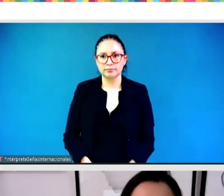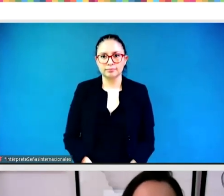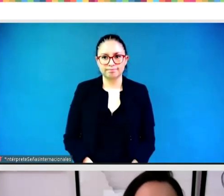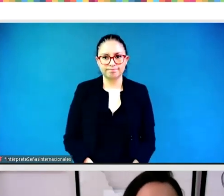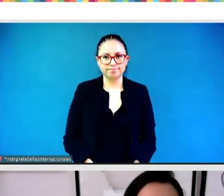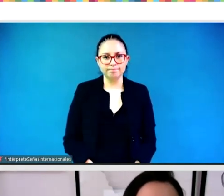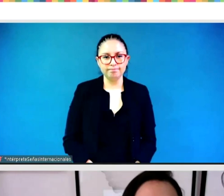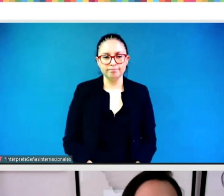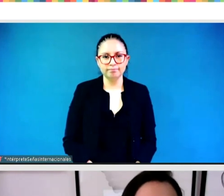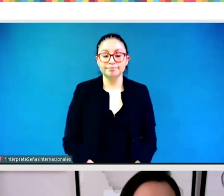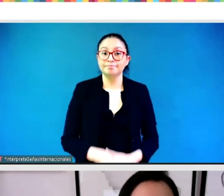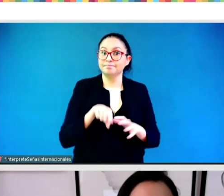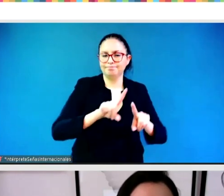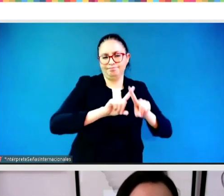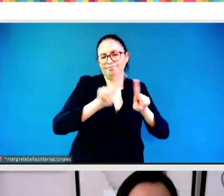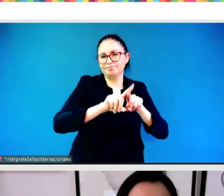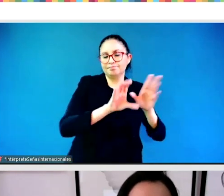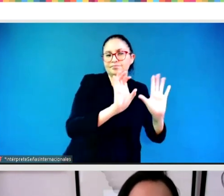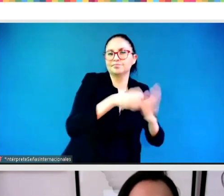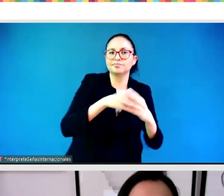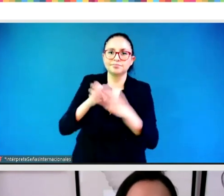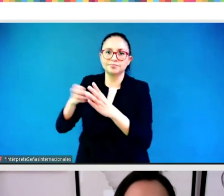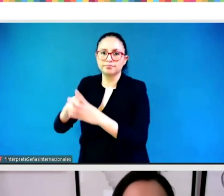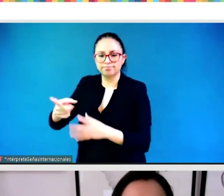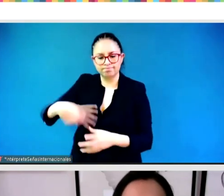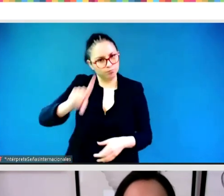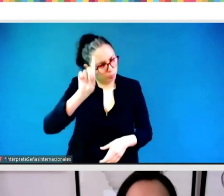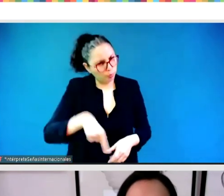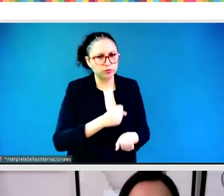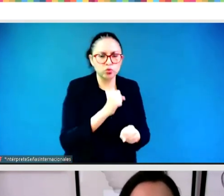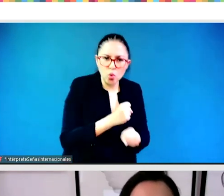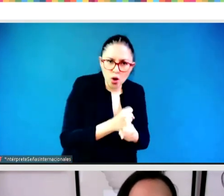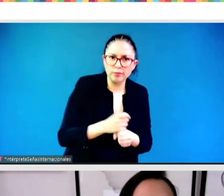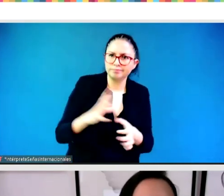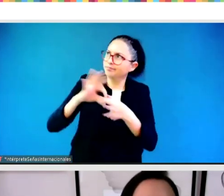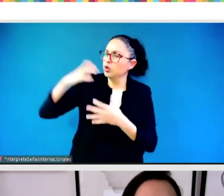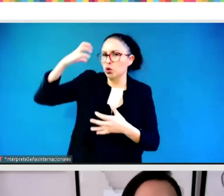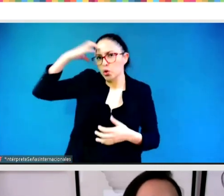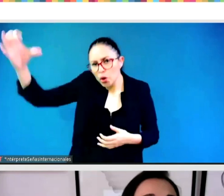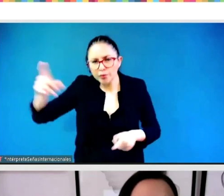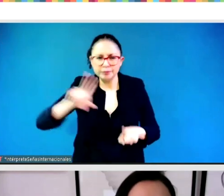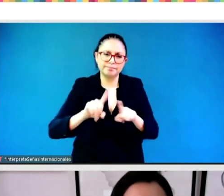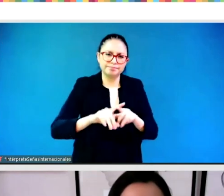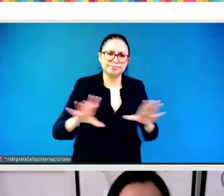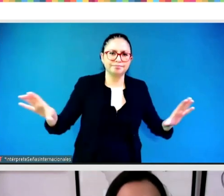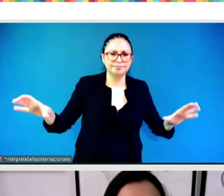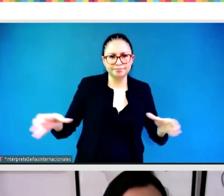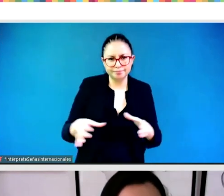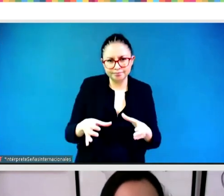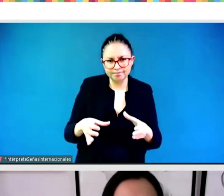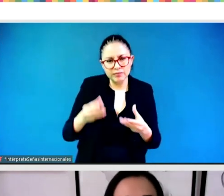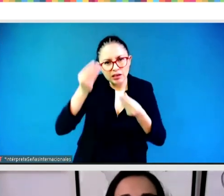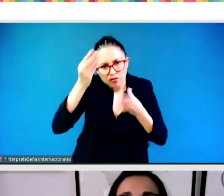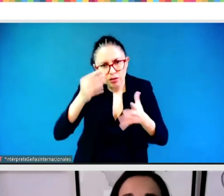to advance feminist policies. This is particularly important today if we want to build back better. Finally,